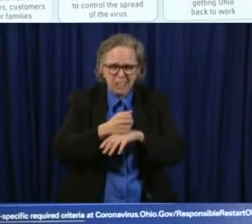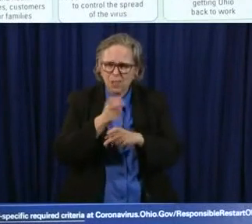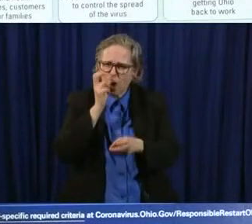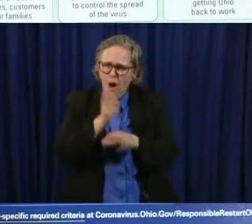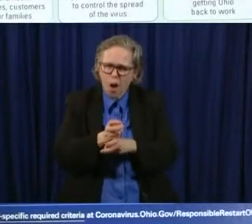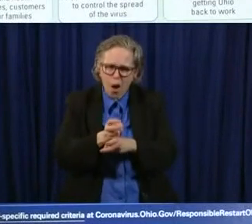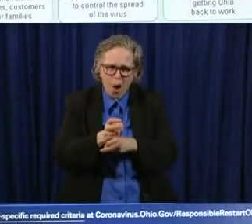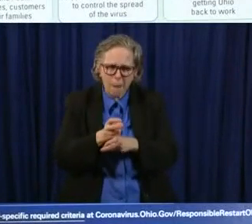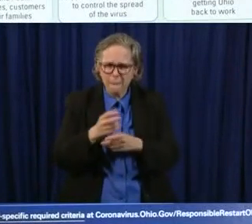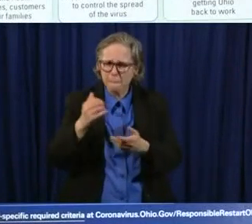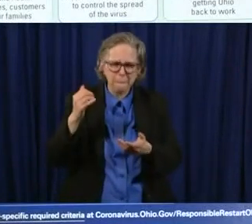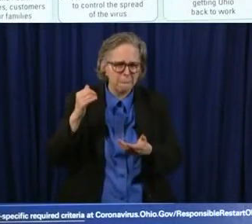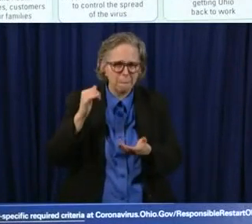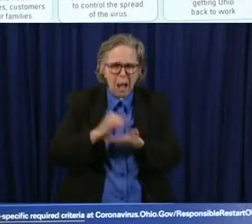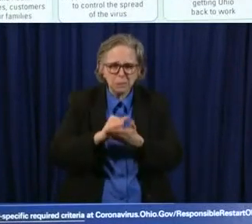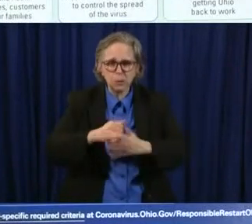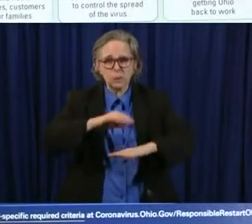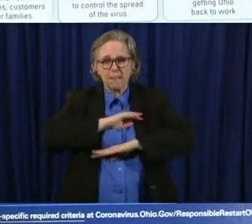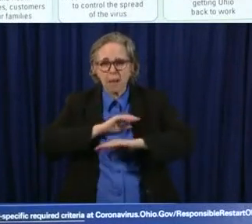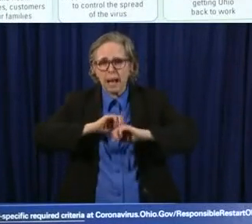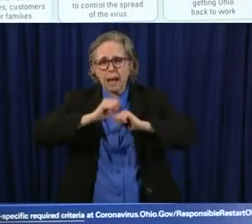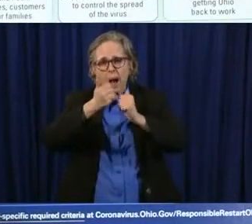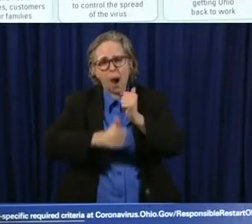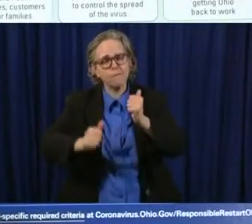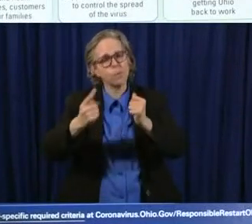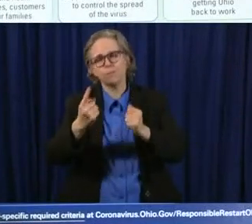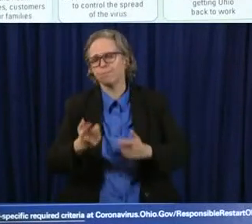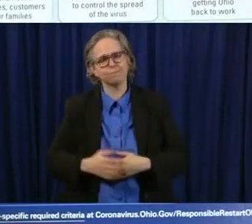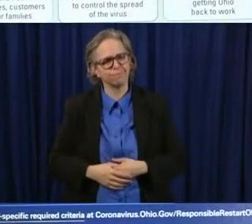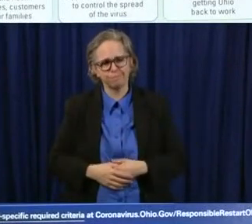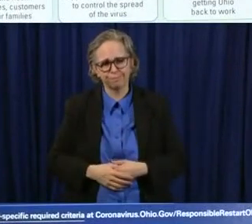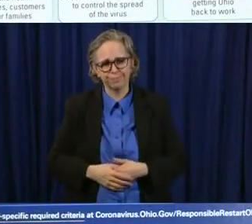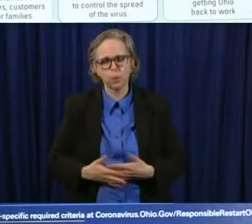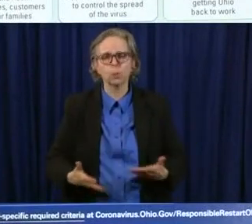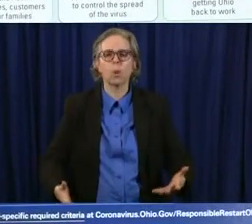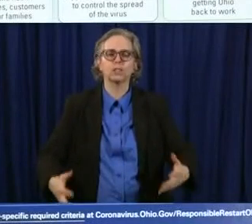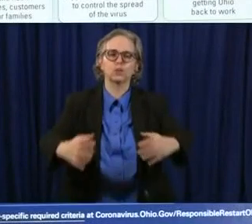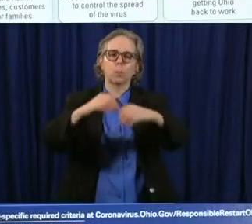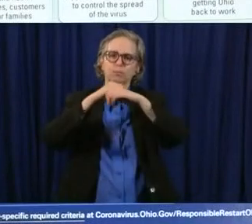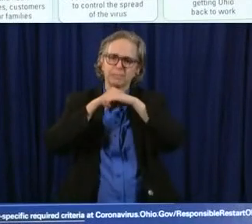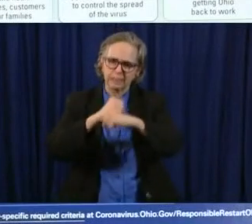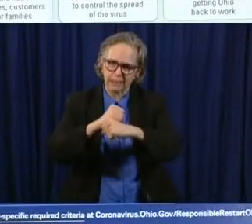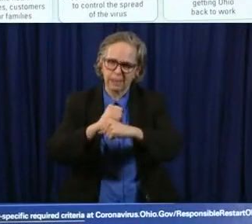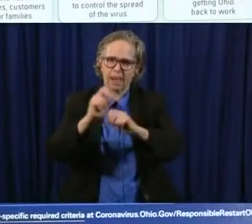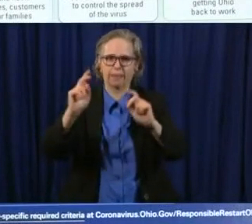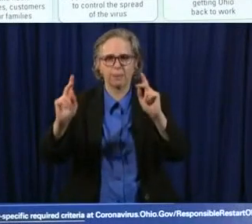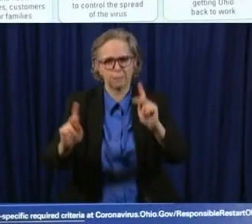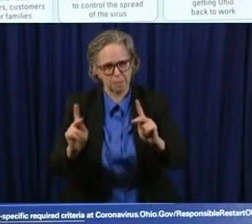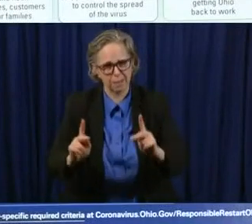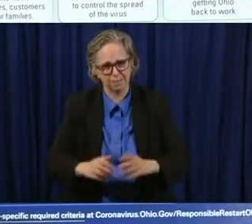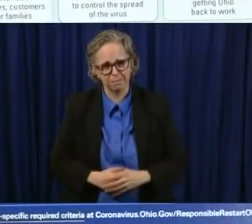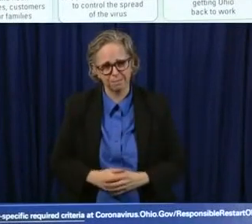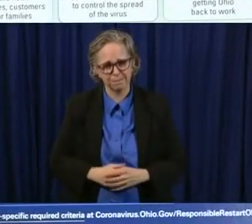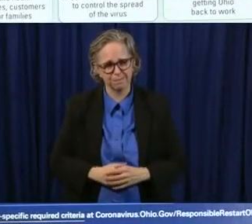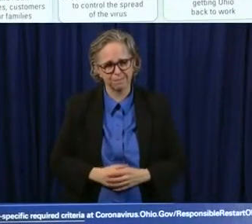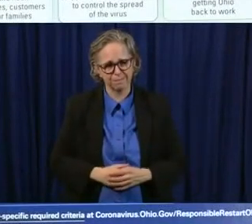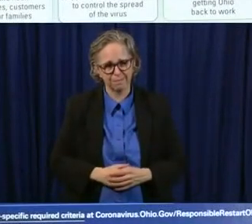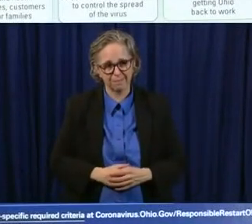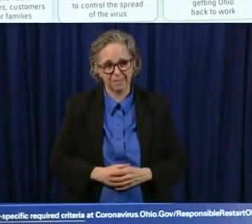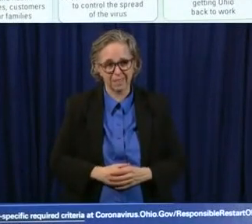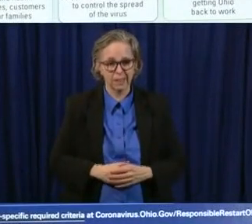protect people and so what every person who i have talked to who understands the science behind this says